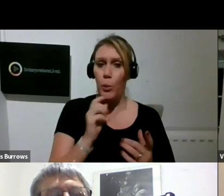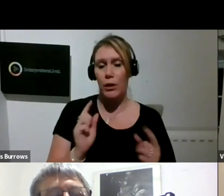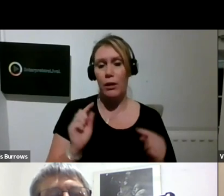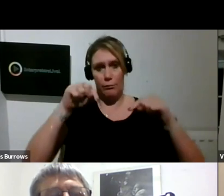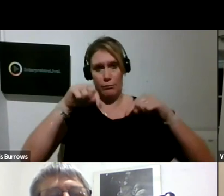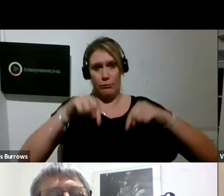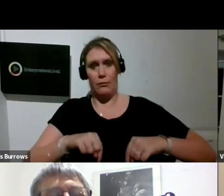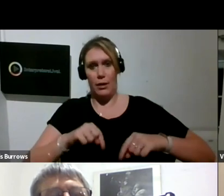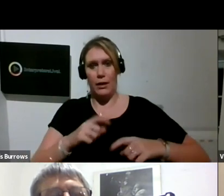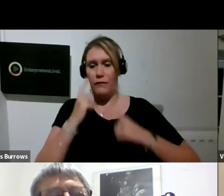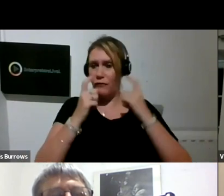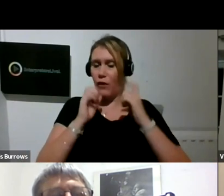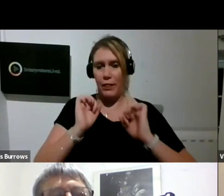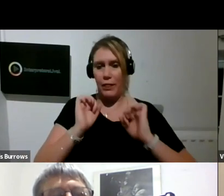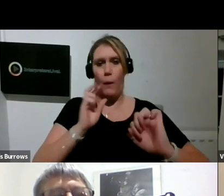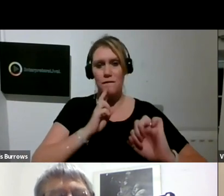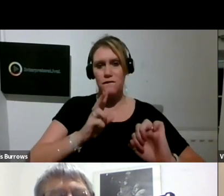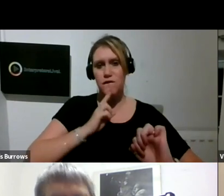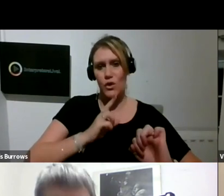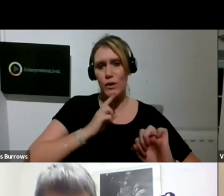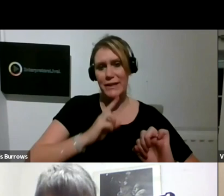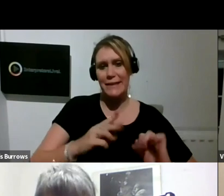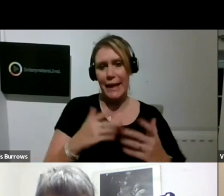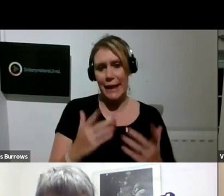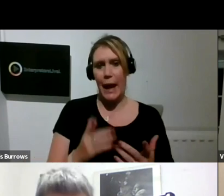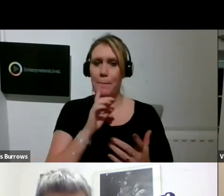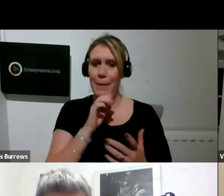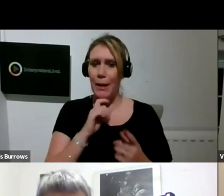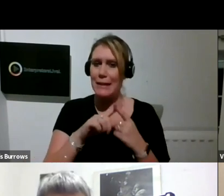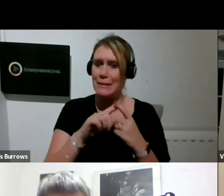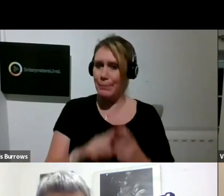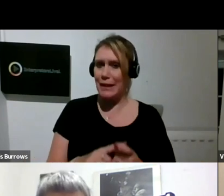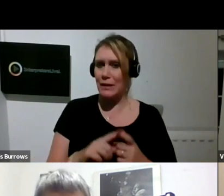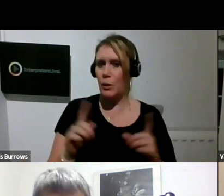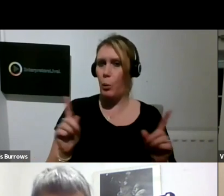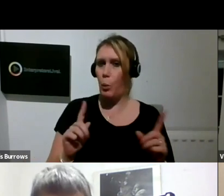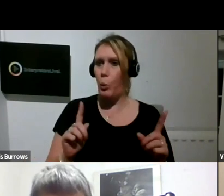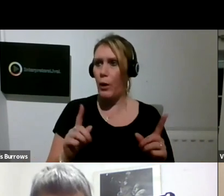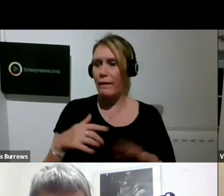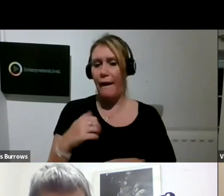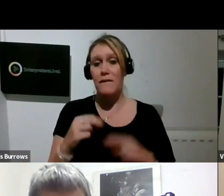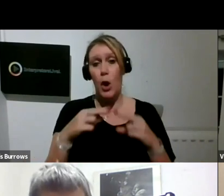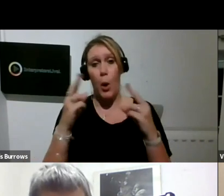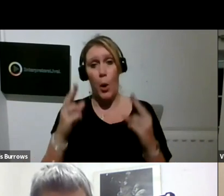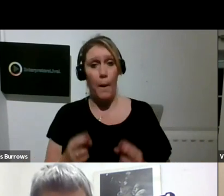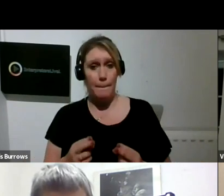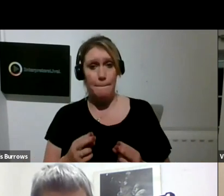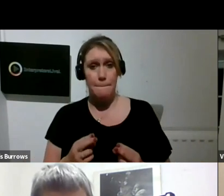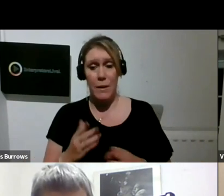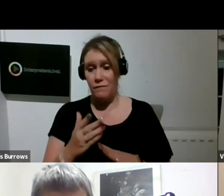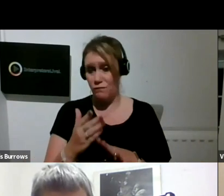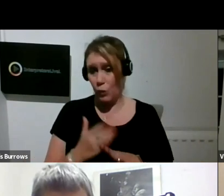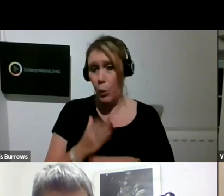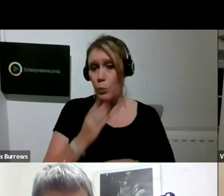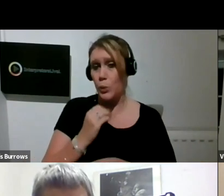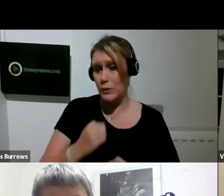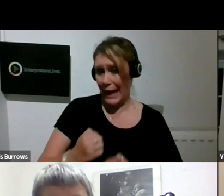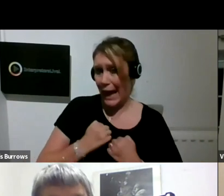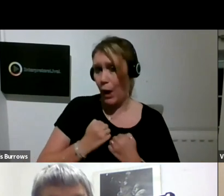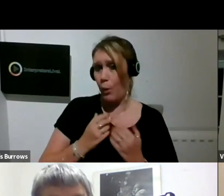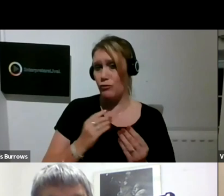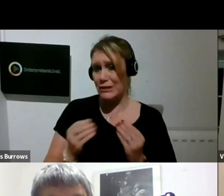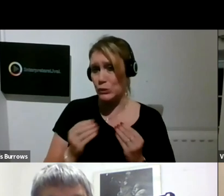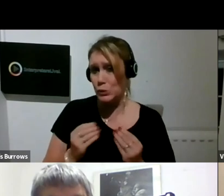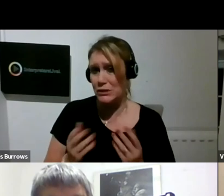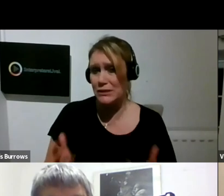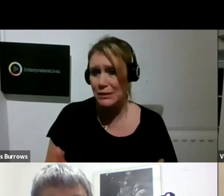And now people are really kind of dependent on what they've got at home. But I think Duncan, you know, we did our kitchen